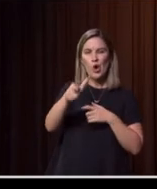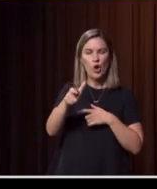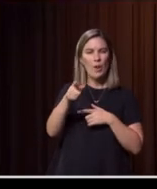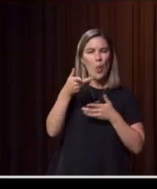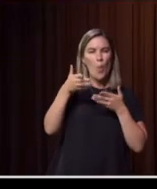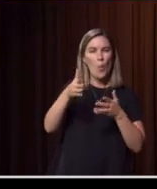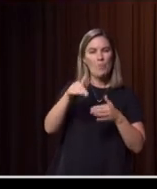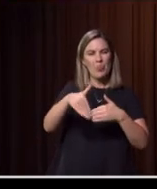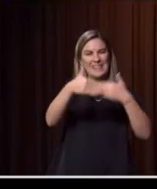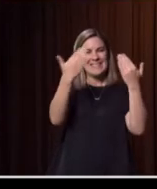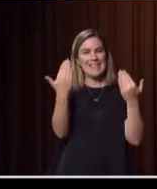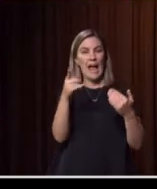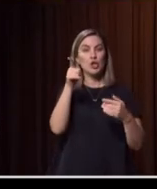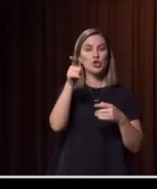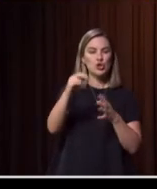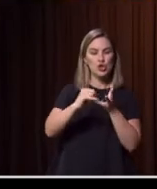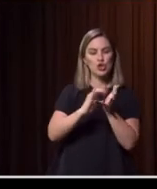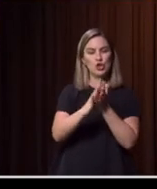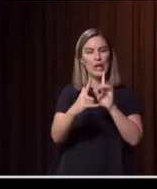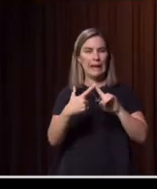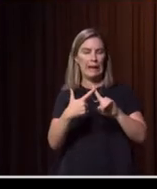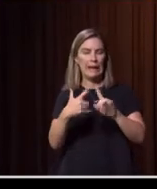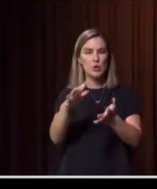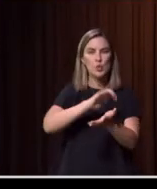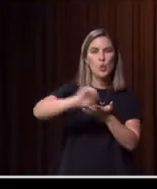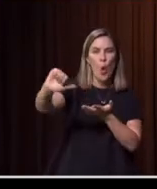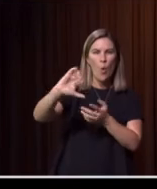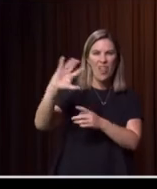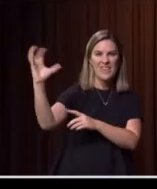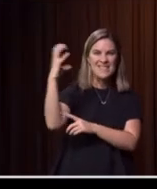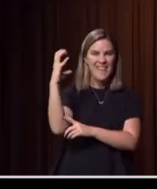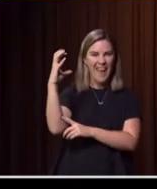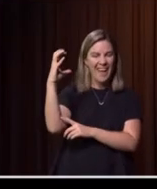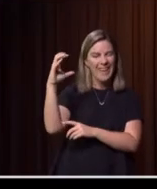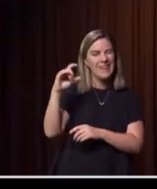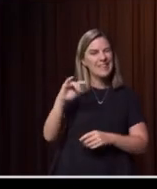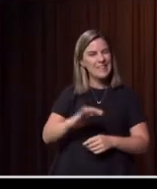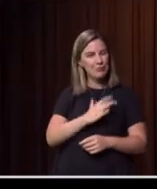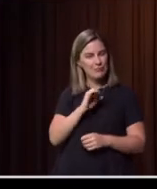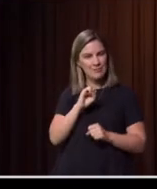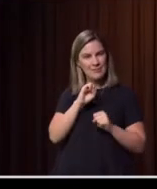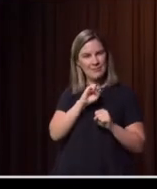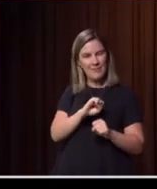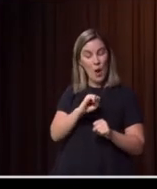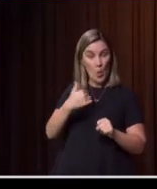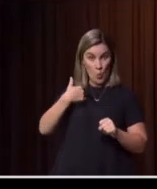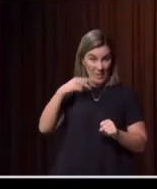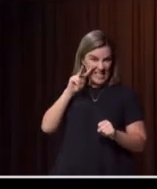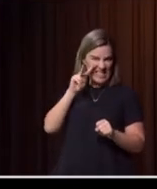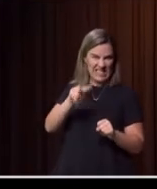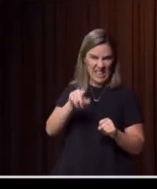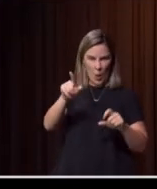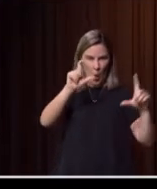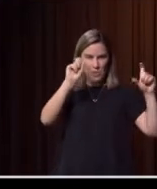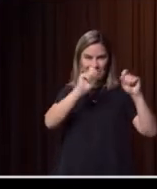are all cognisant of those images that were screened into our lounge rooms in relation to the fire.